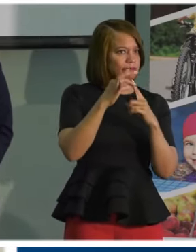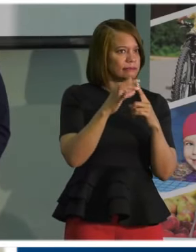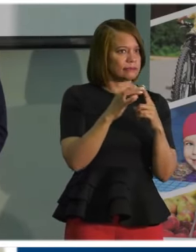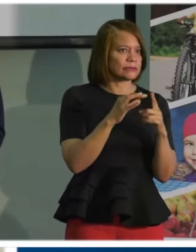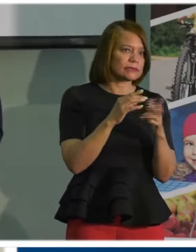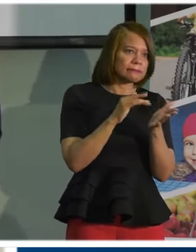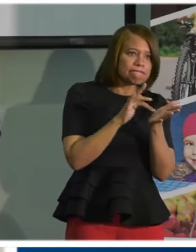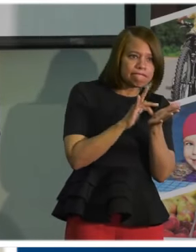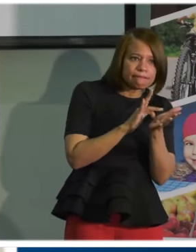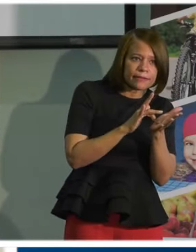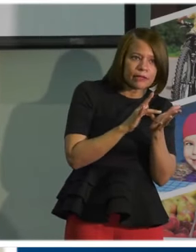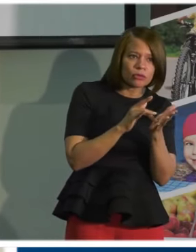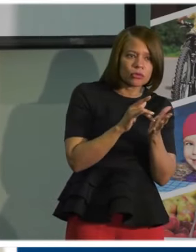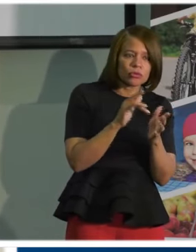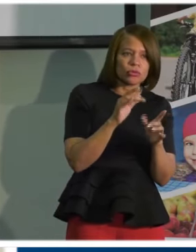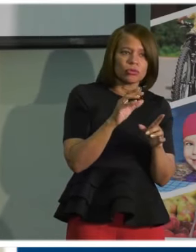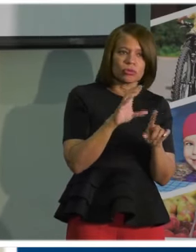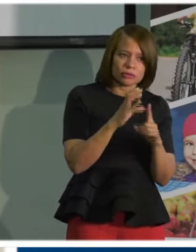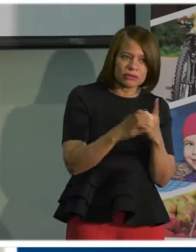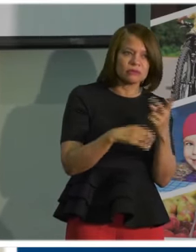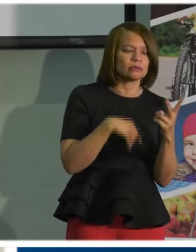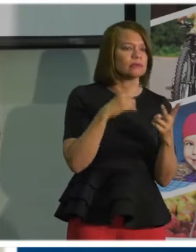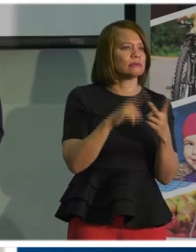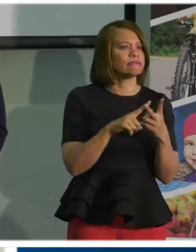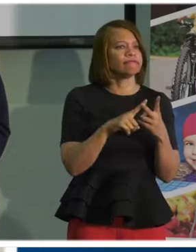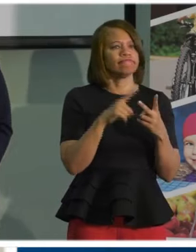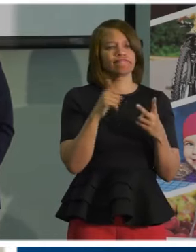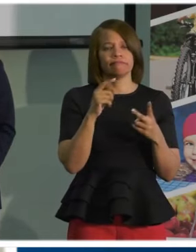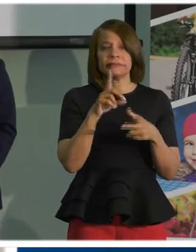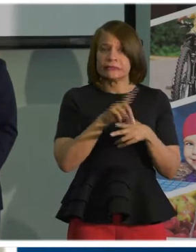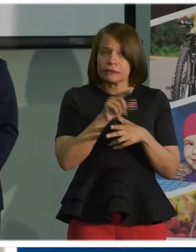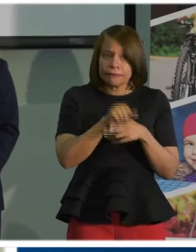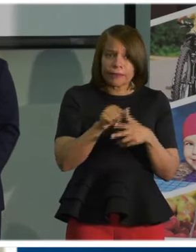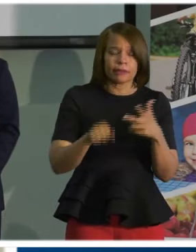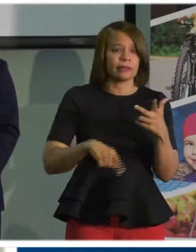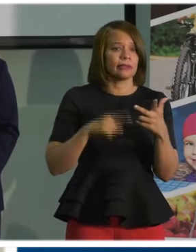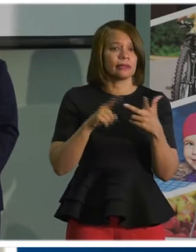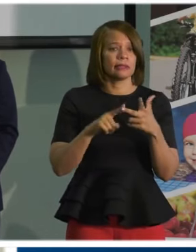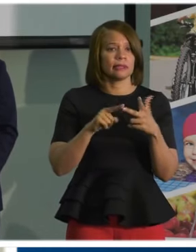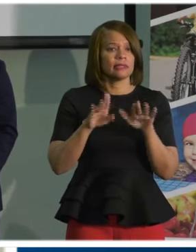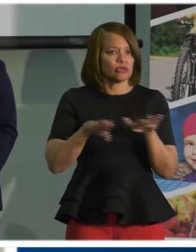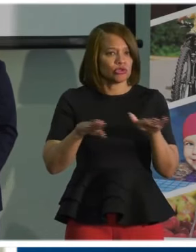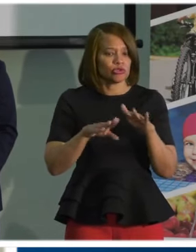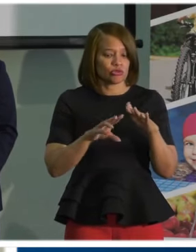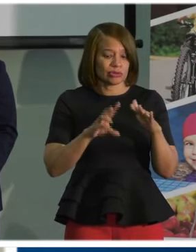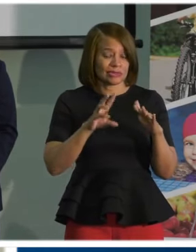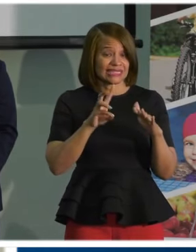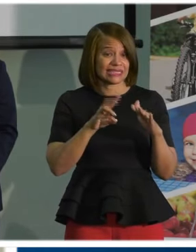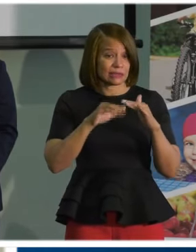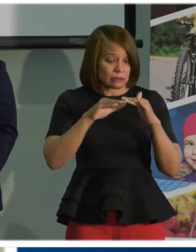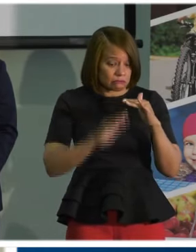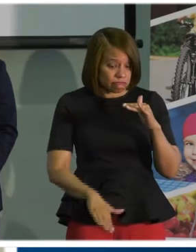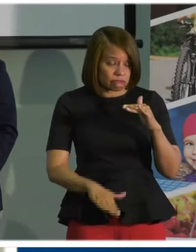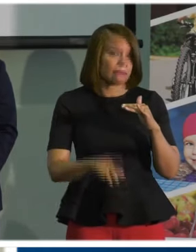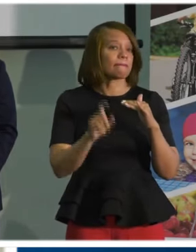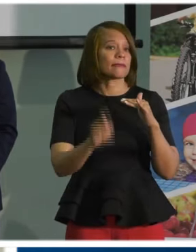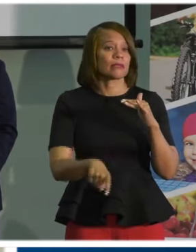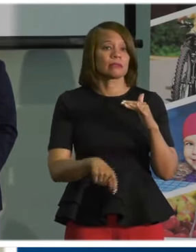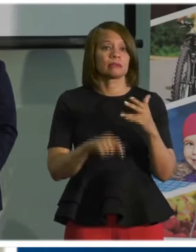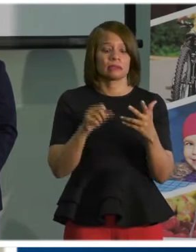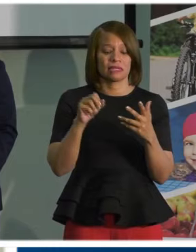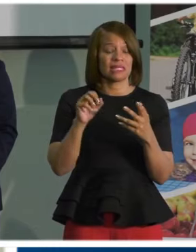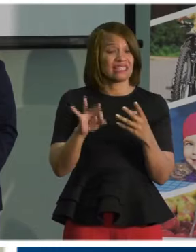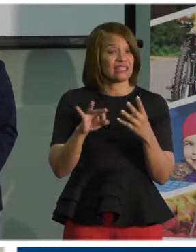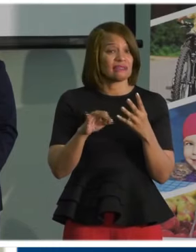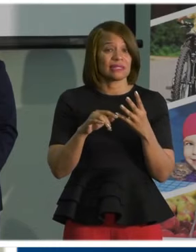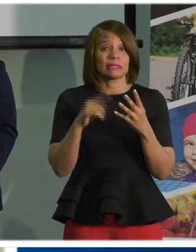age of six. And if you're trying to communicate with someone who is hearing impaired in a way that requires the